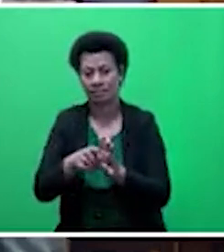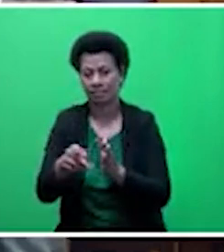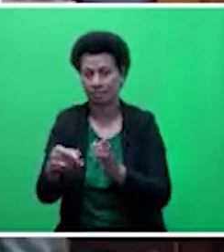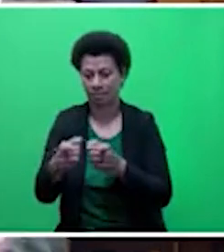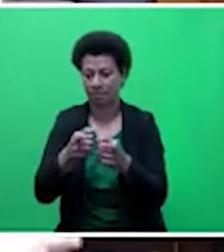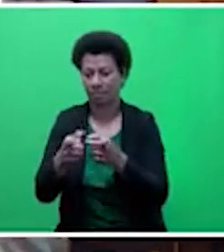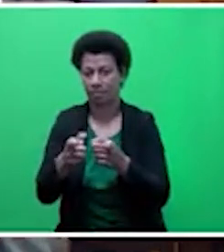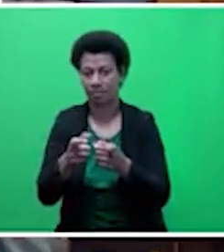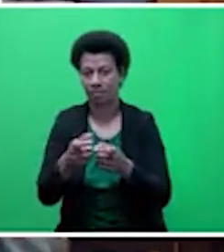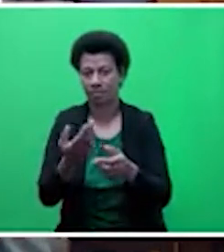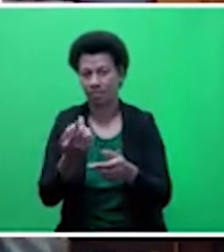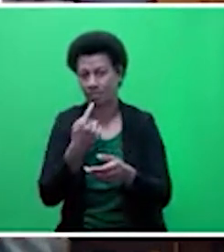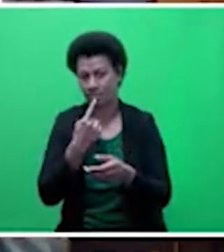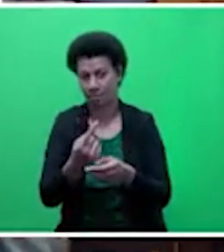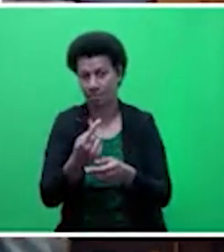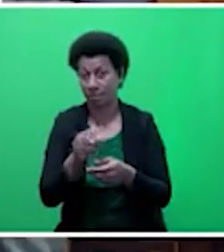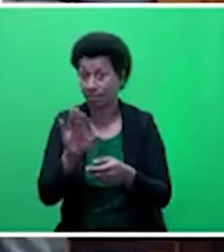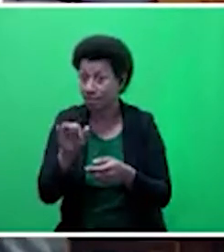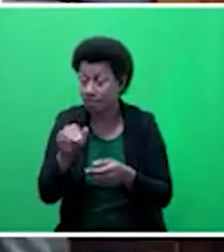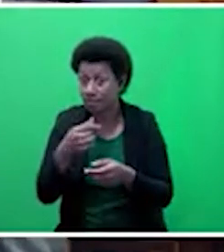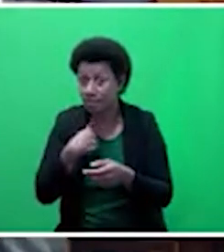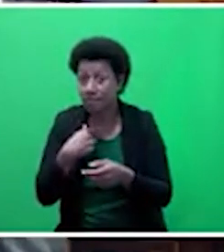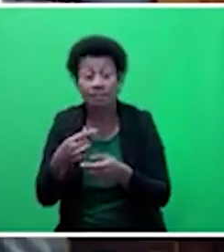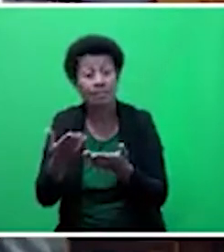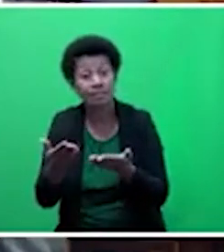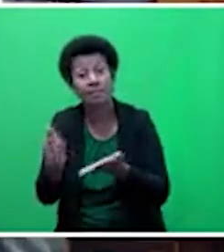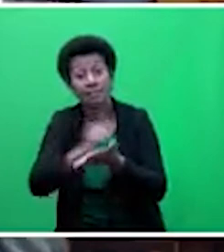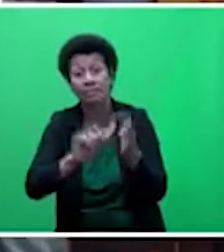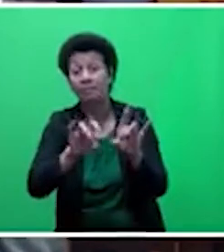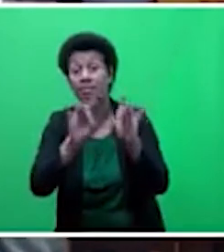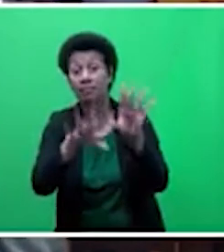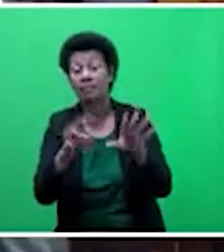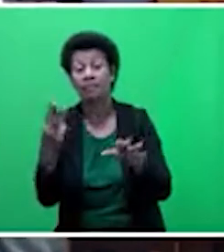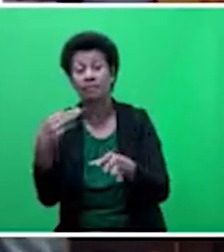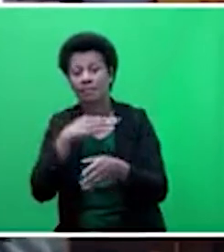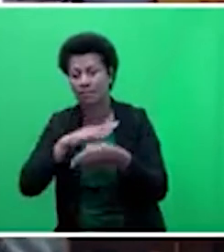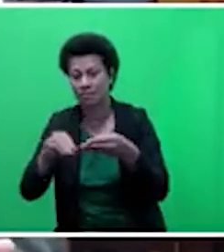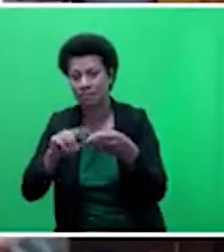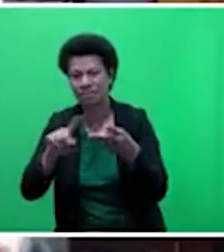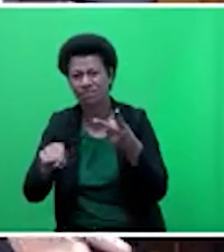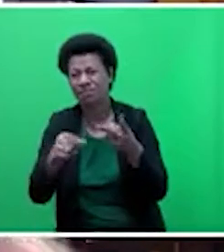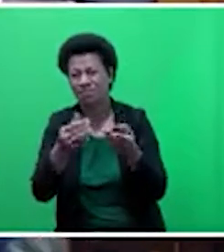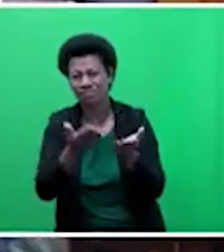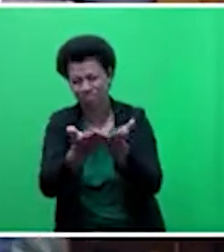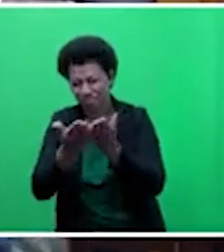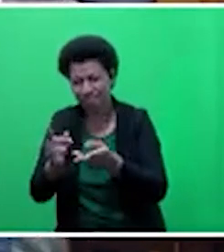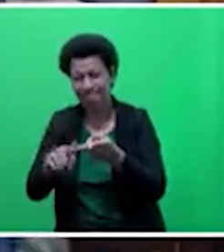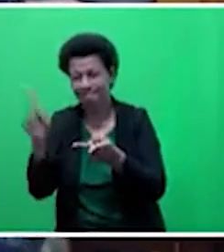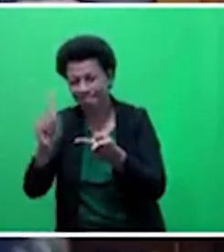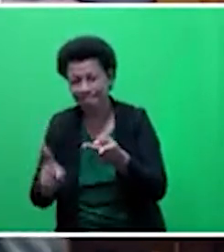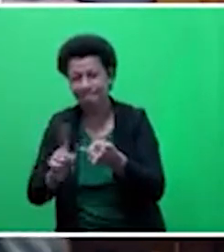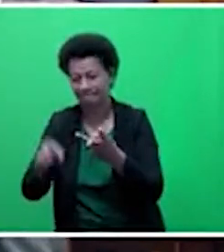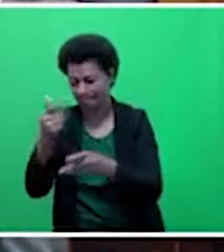they will go and say, look, I paid $300 a ton from Australia, from Australian wheat board. This is my freight cost. This is my labor cost, my electricity cost, etc.